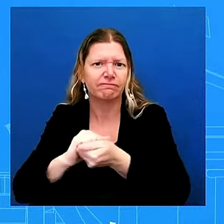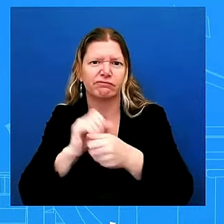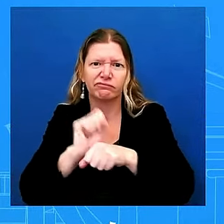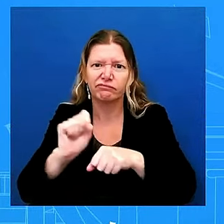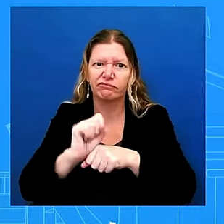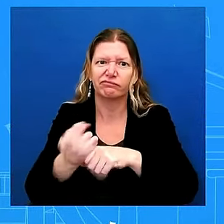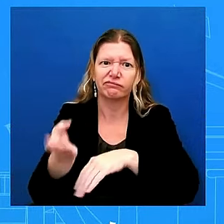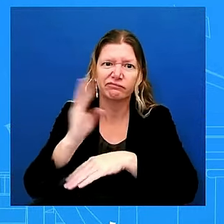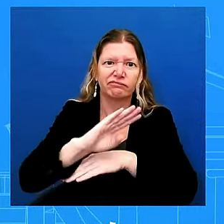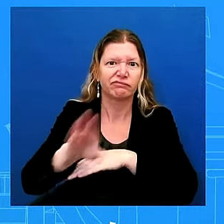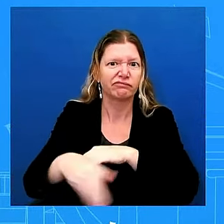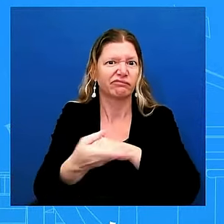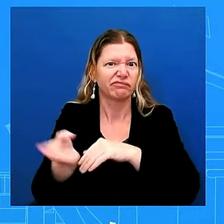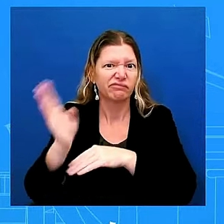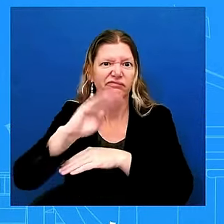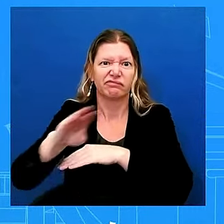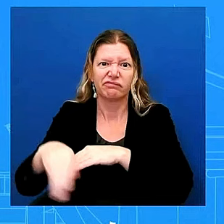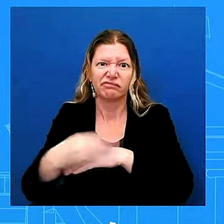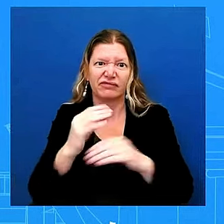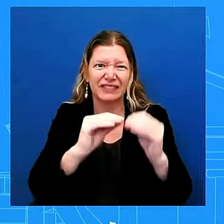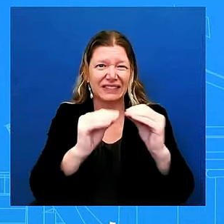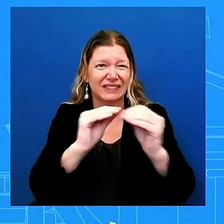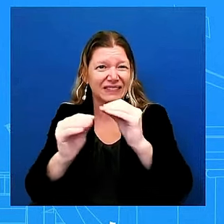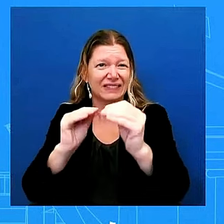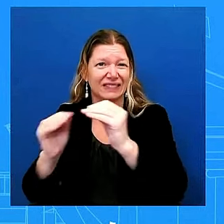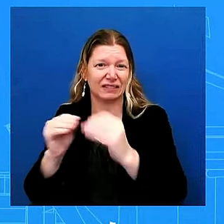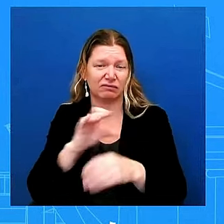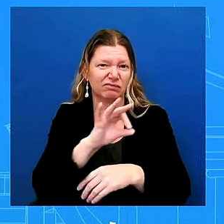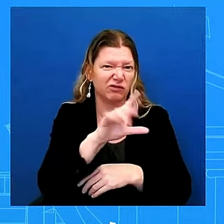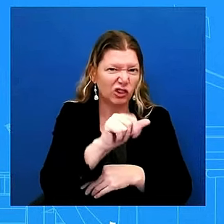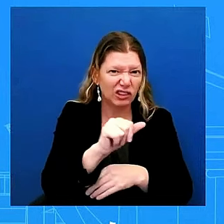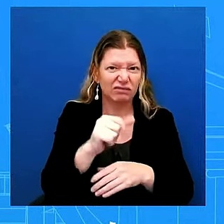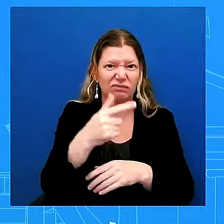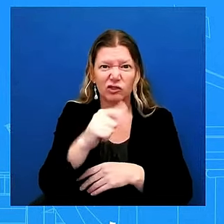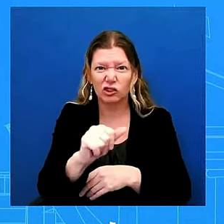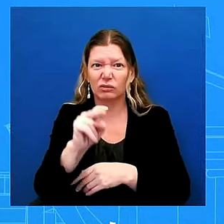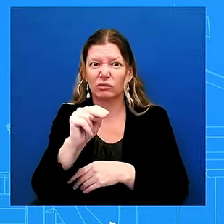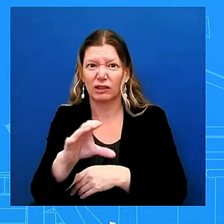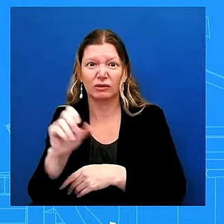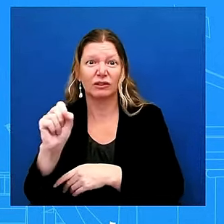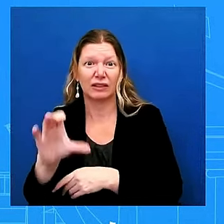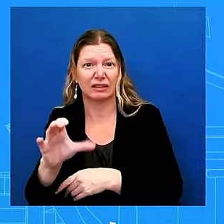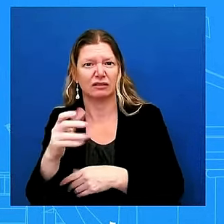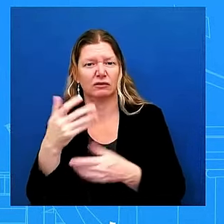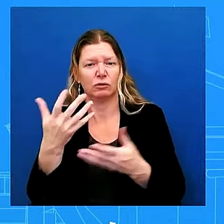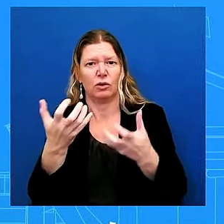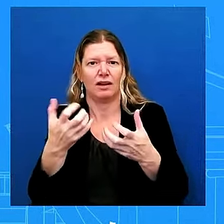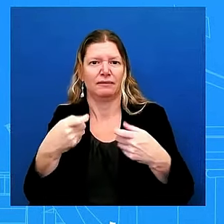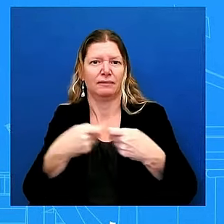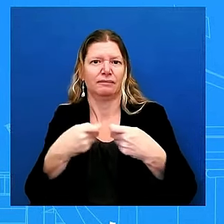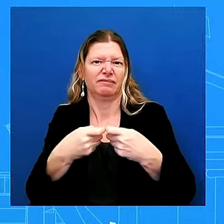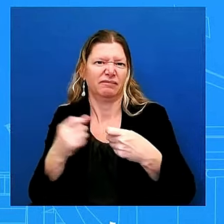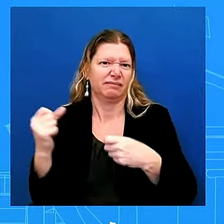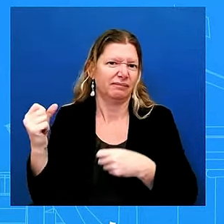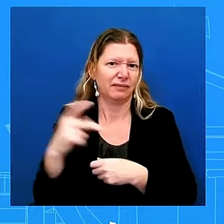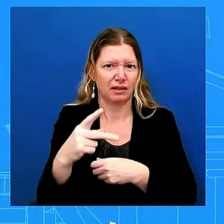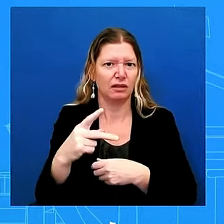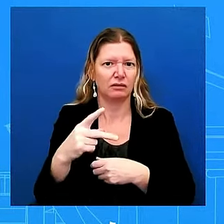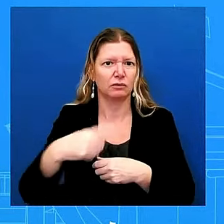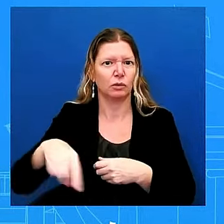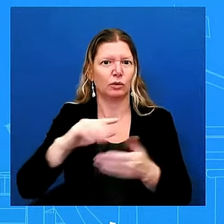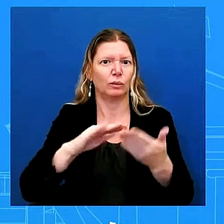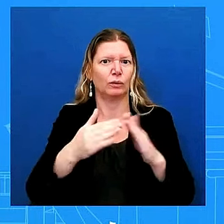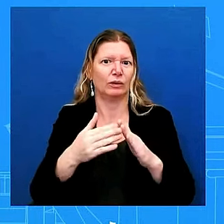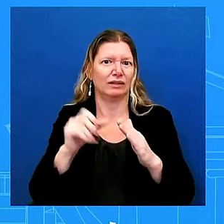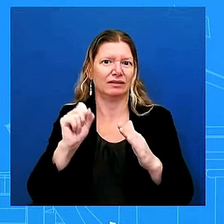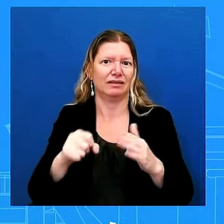power to those communities that can receive it where the infrastructure can take power on the lines fema